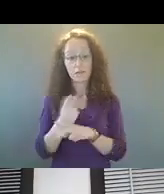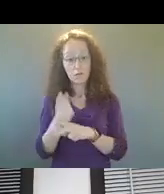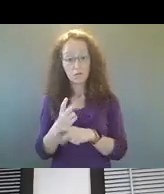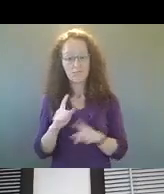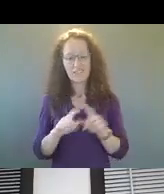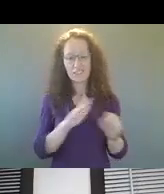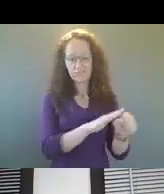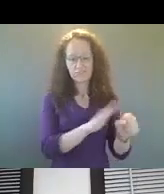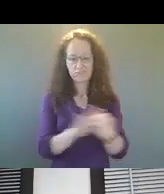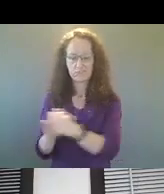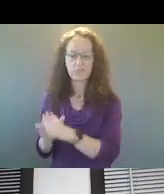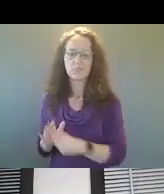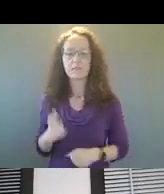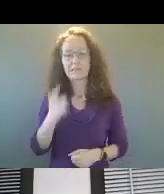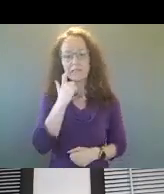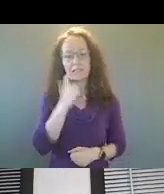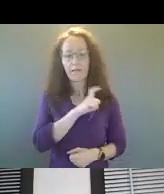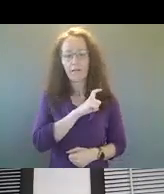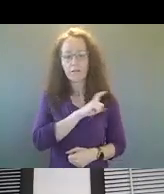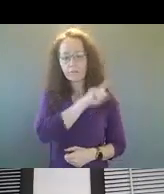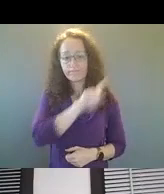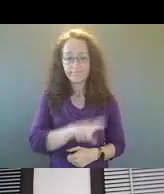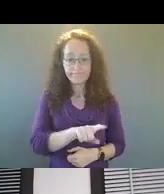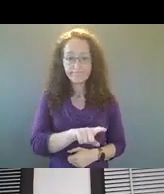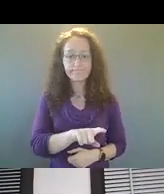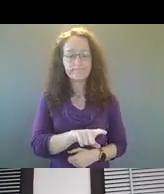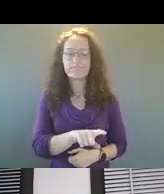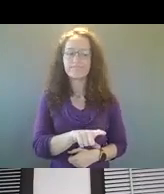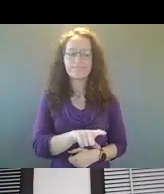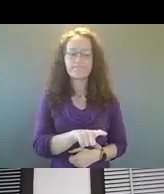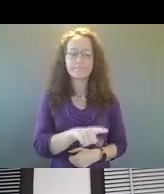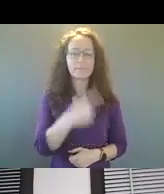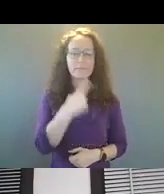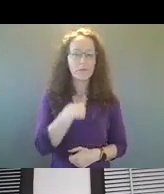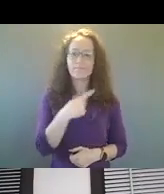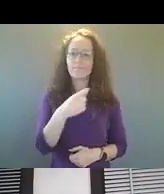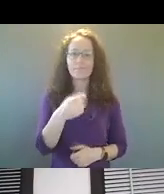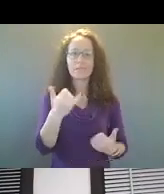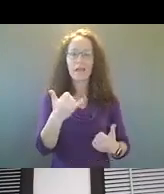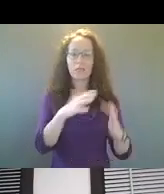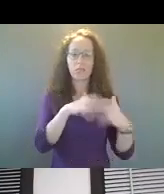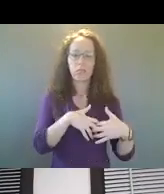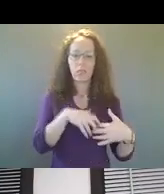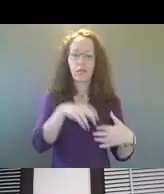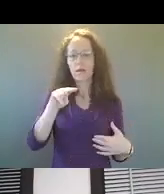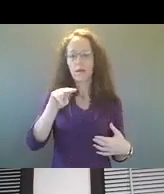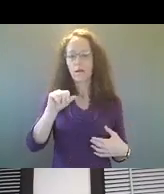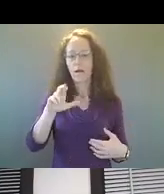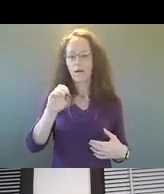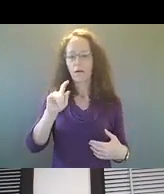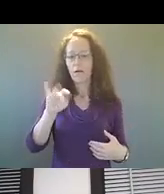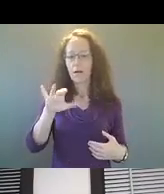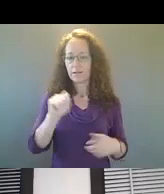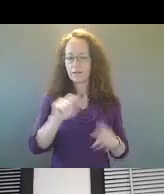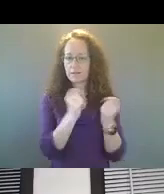recently and officers who responded told us that they, um, no longer have a narcotics unit. Um, the question is around, um,